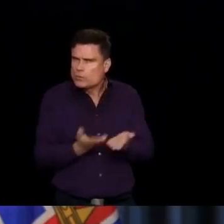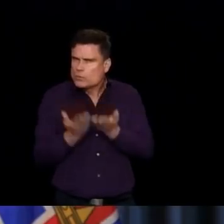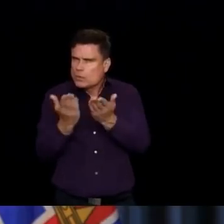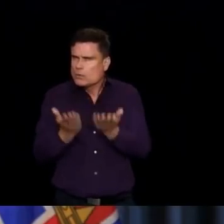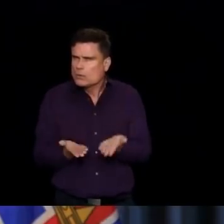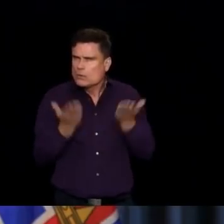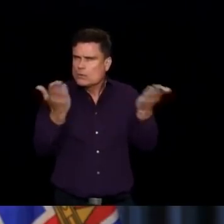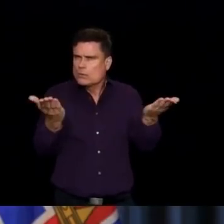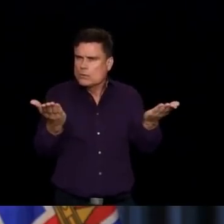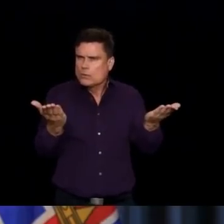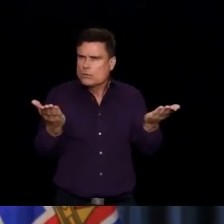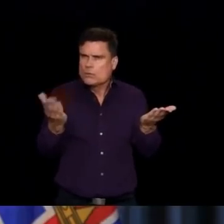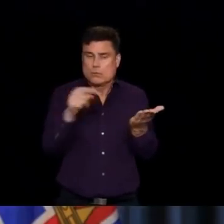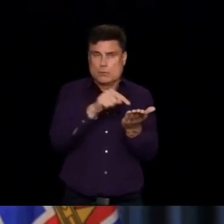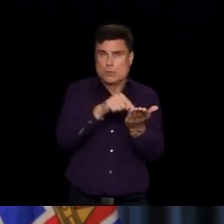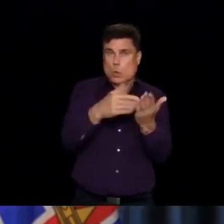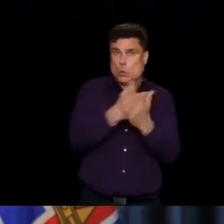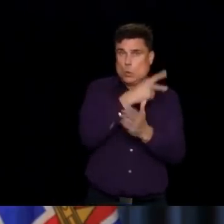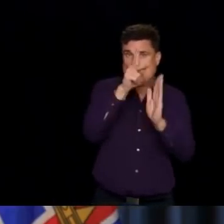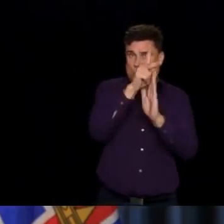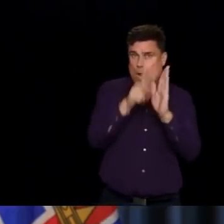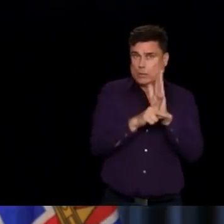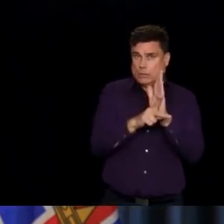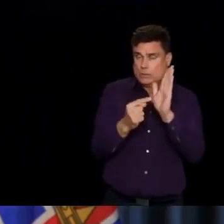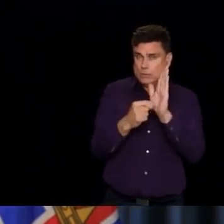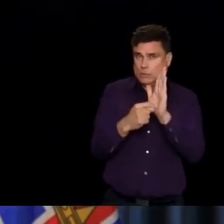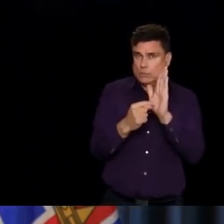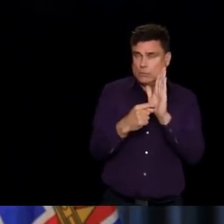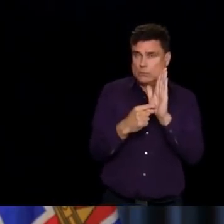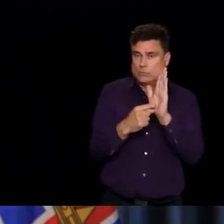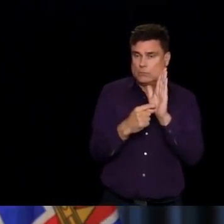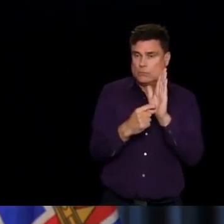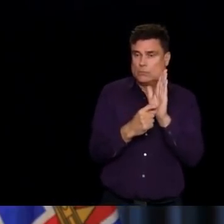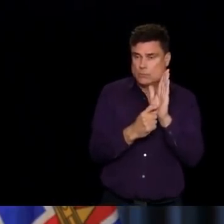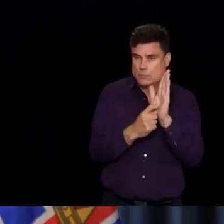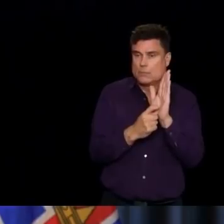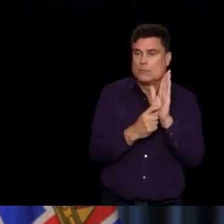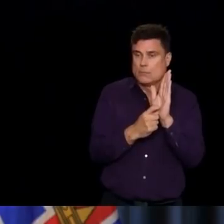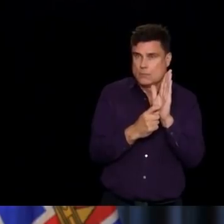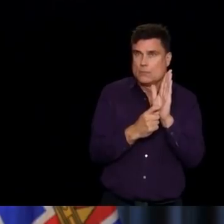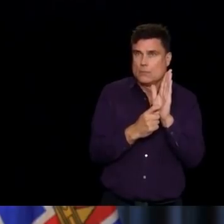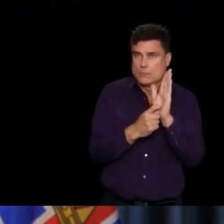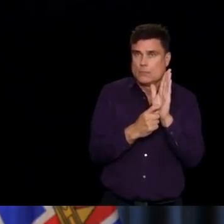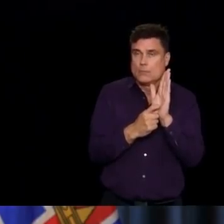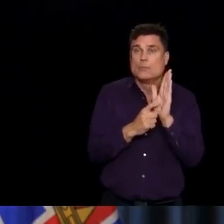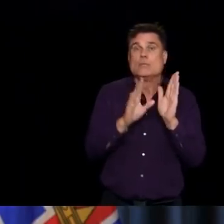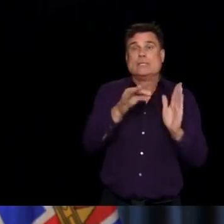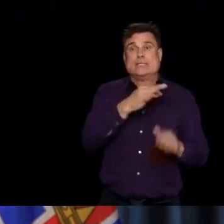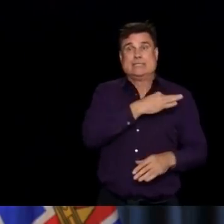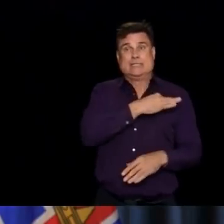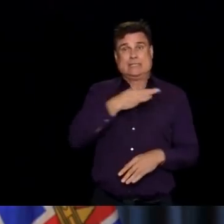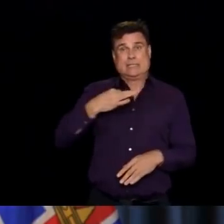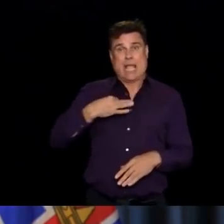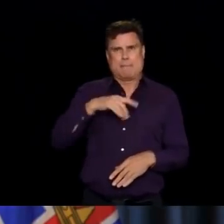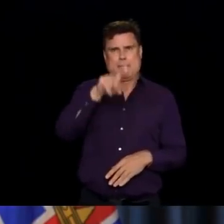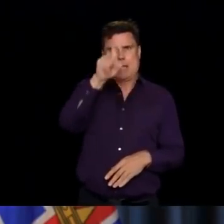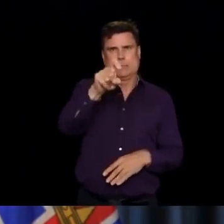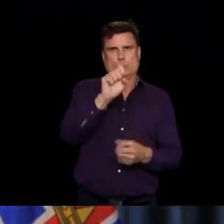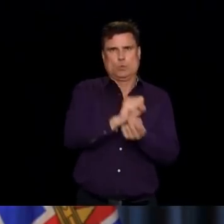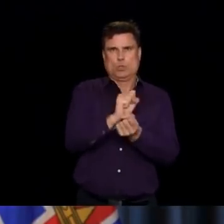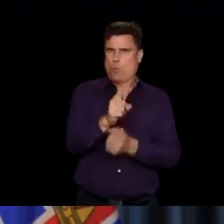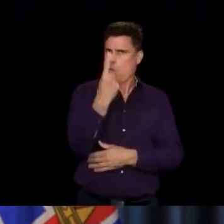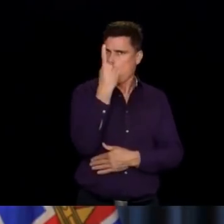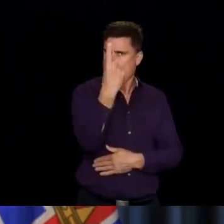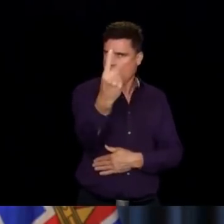employees to the essentially to the H-A-B-C standard.